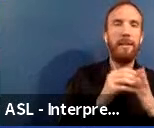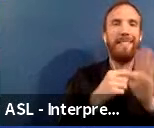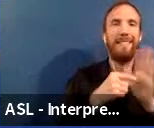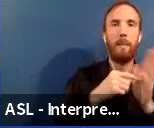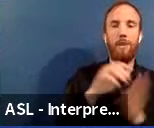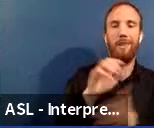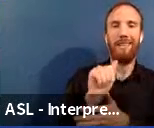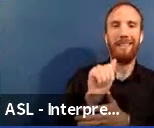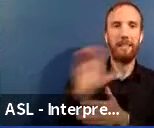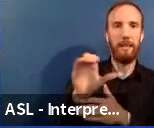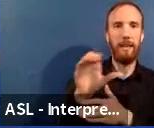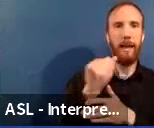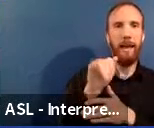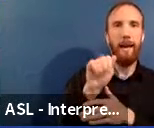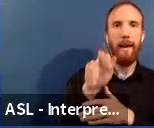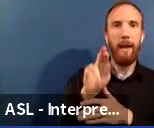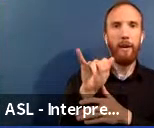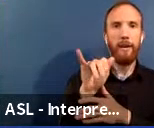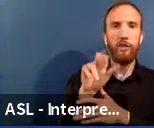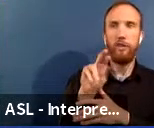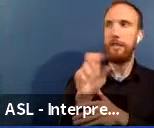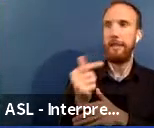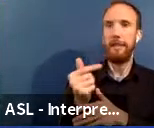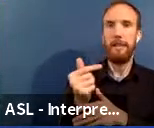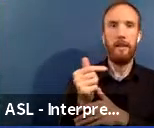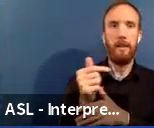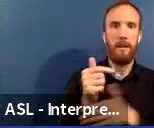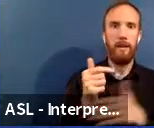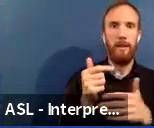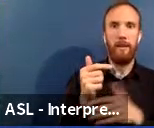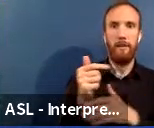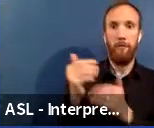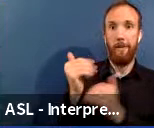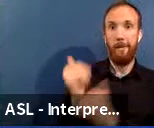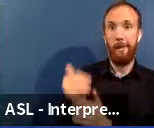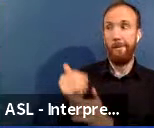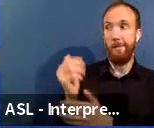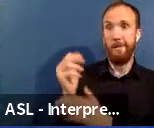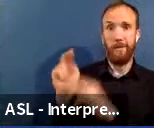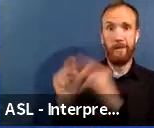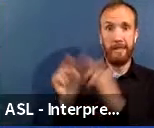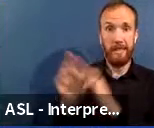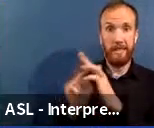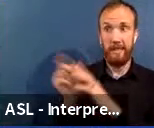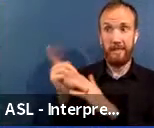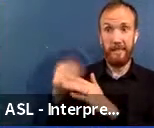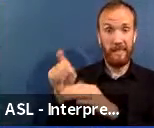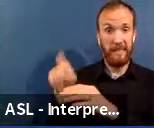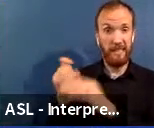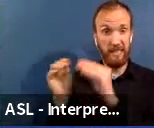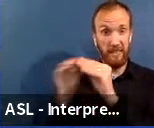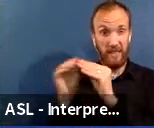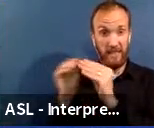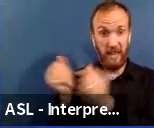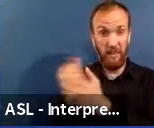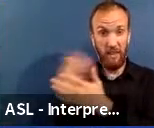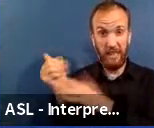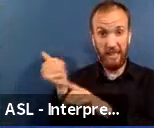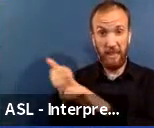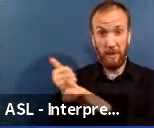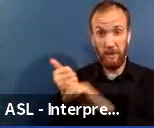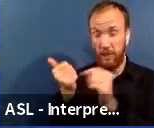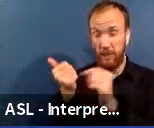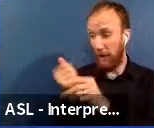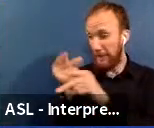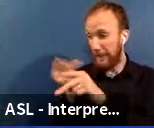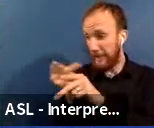responsible for maintaining the existing window air conditioning units and making all necessary repairs or replacements. Whereas the Capital Department would be